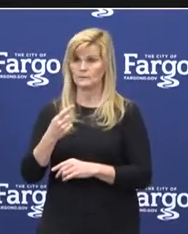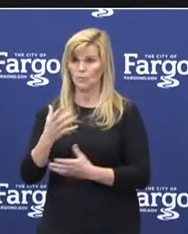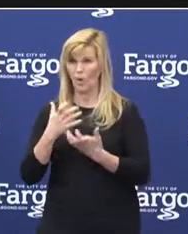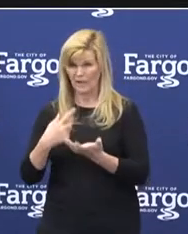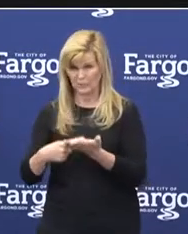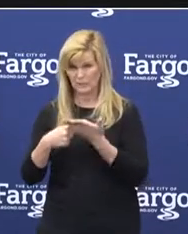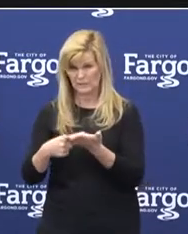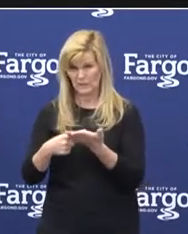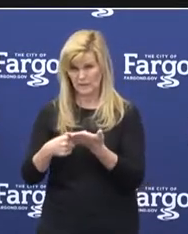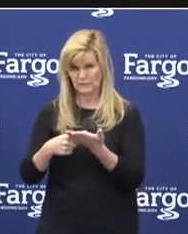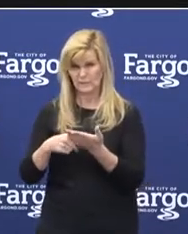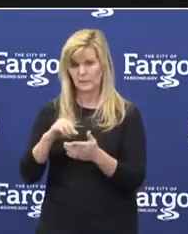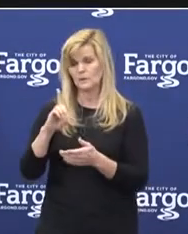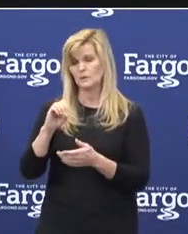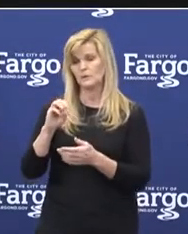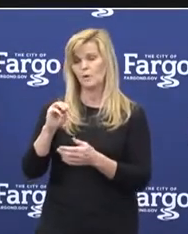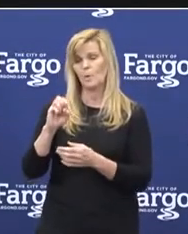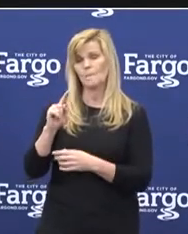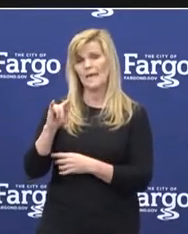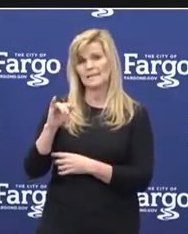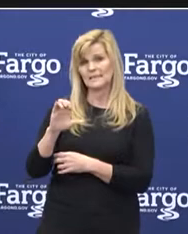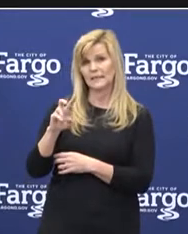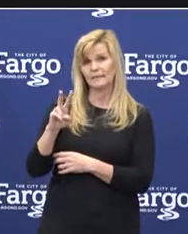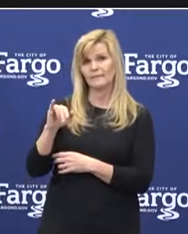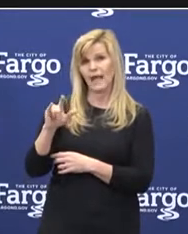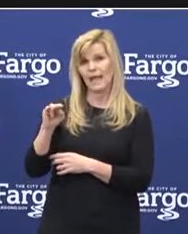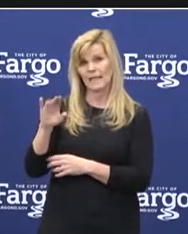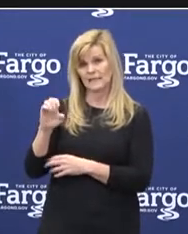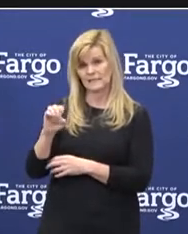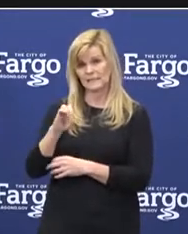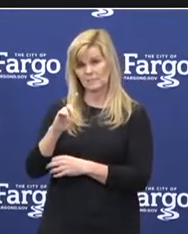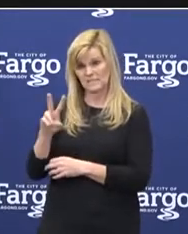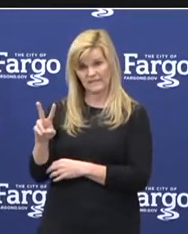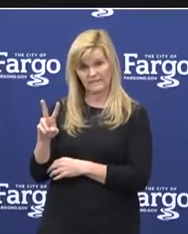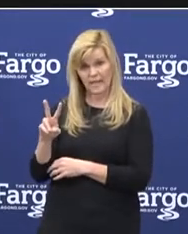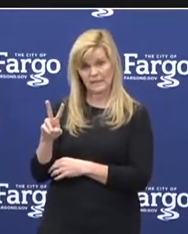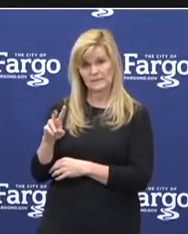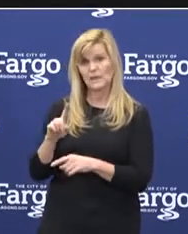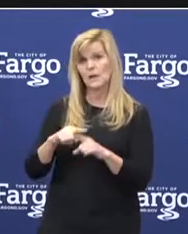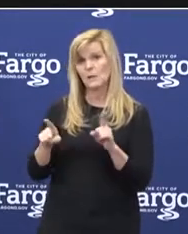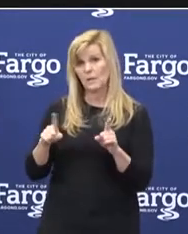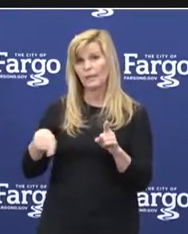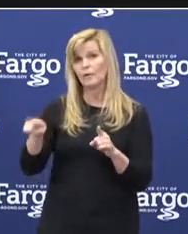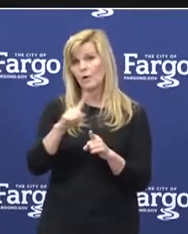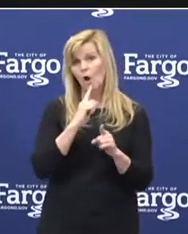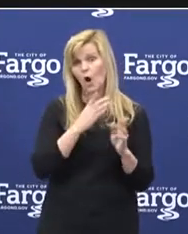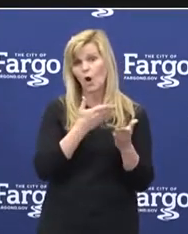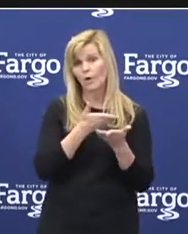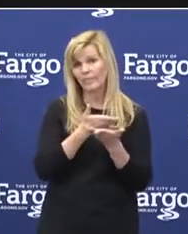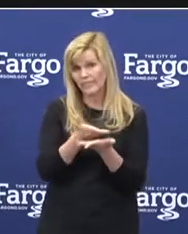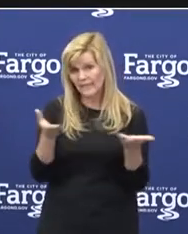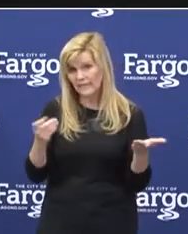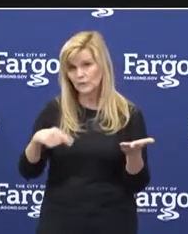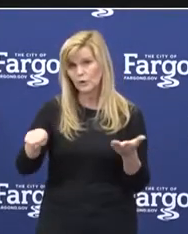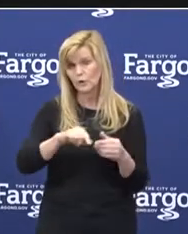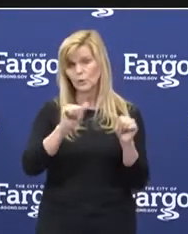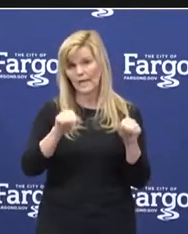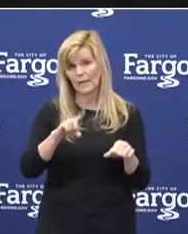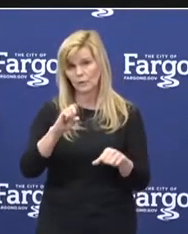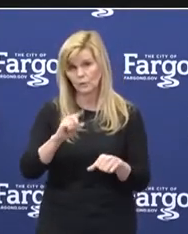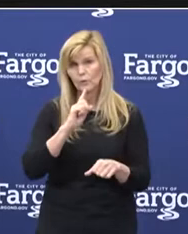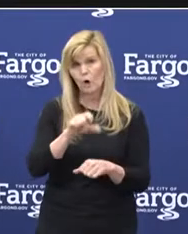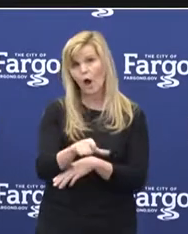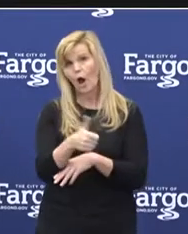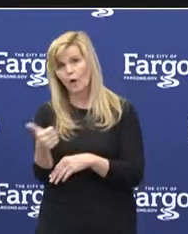I think we all need to be aware that there are avenues, there are alternatives,